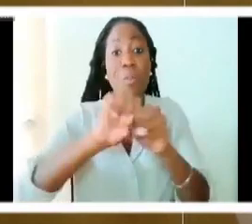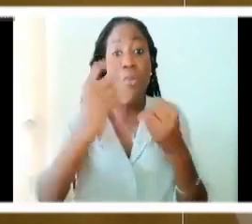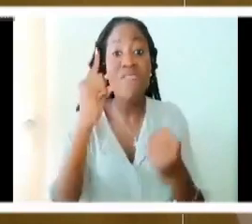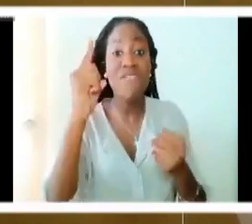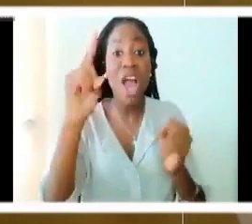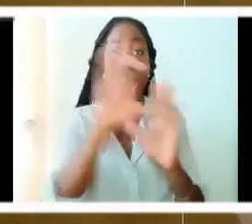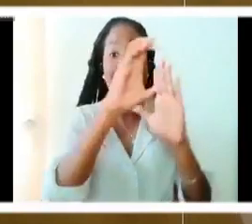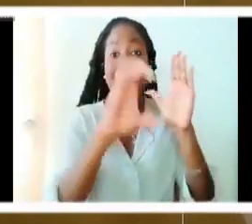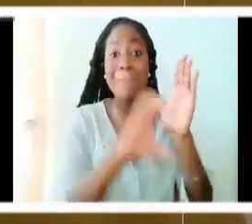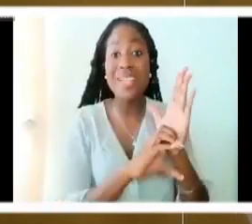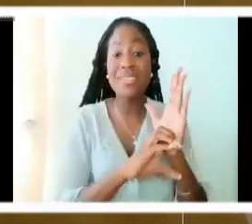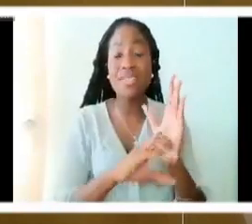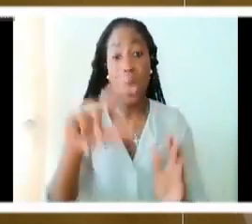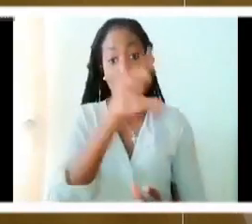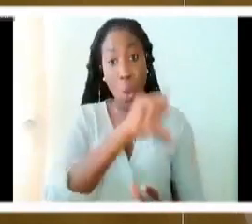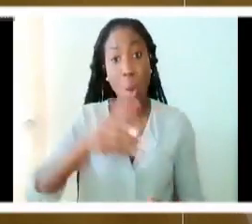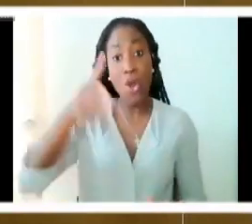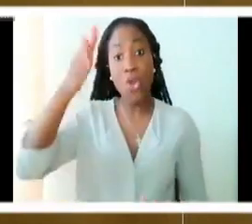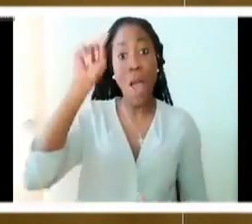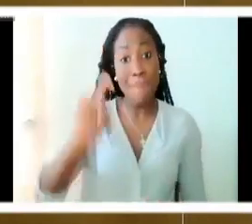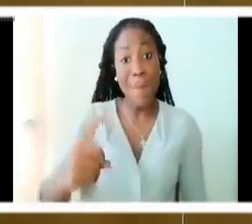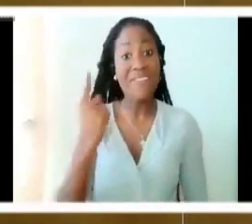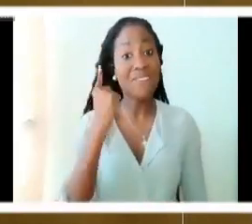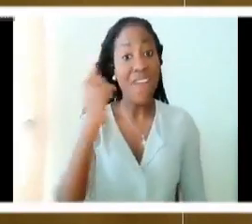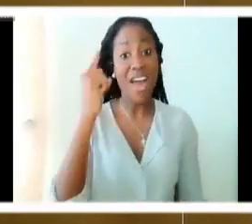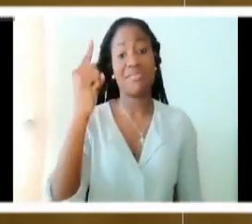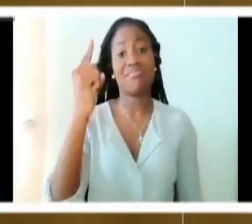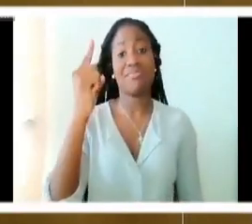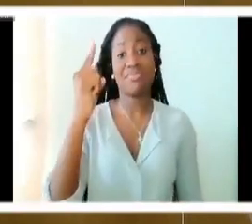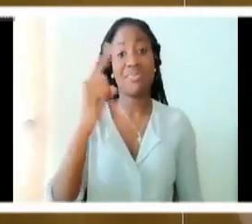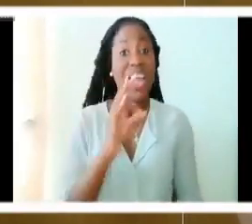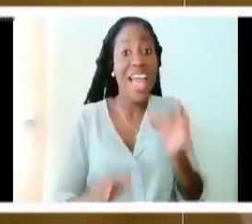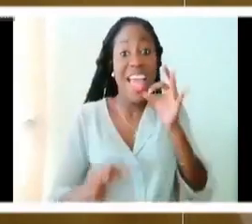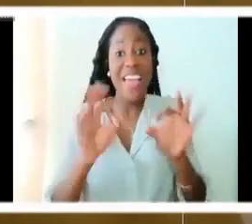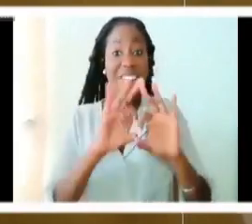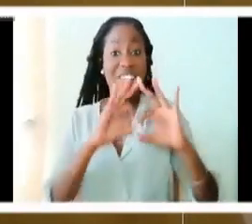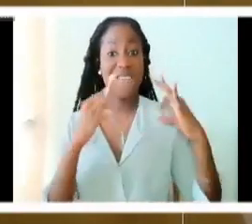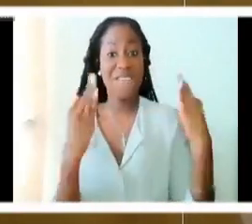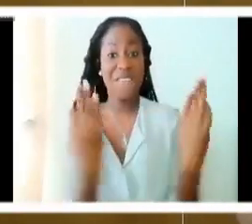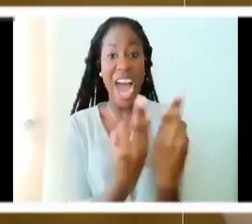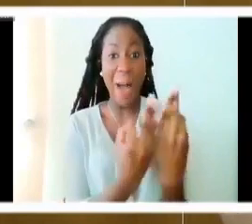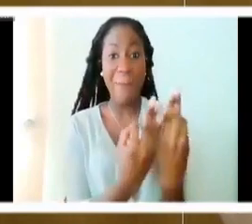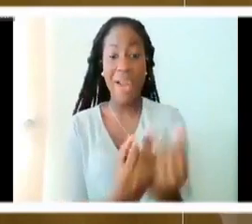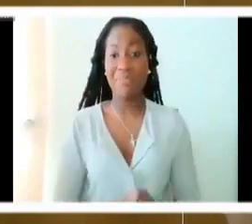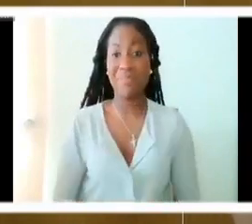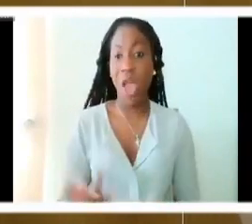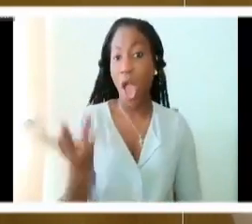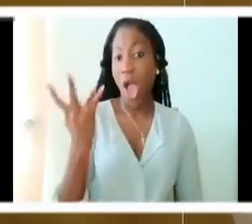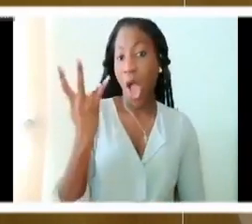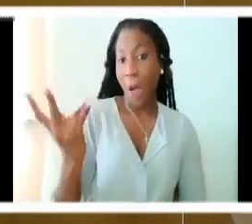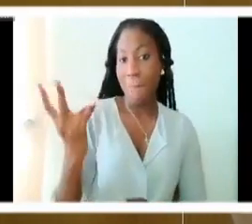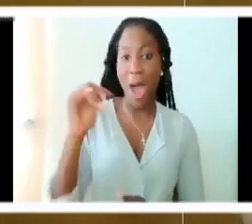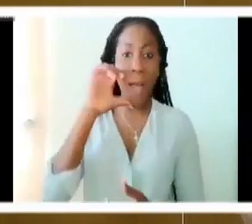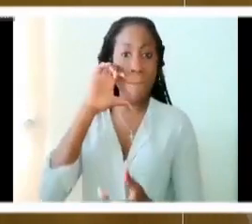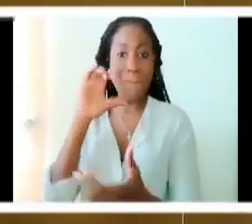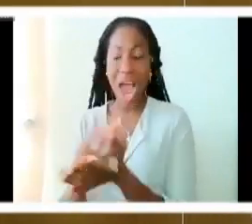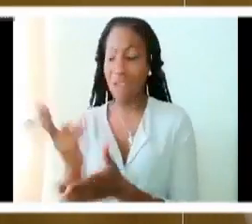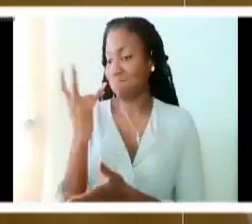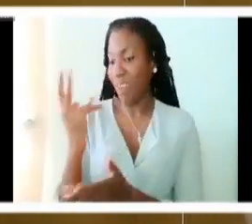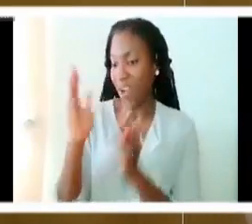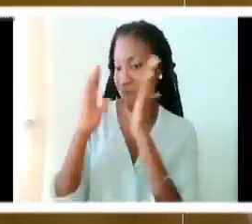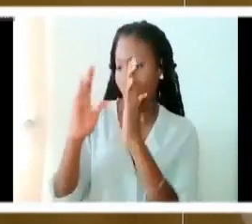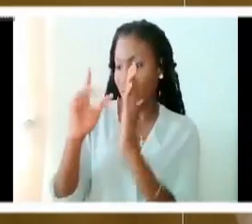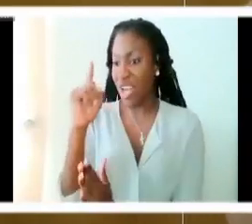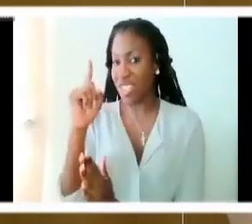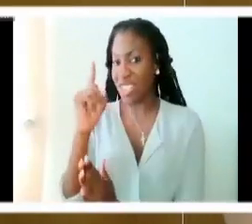me. When we put our family or our spouse or anyone before God,